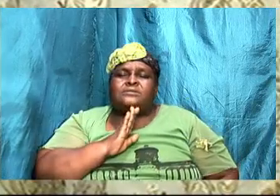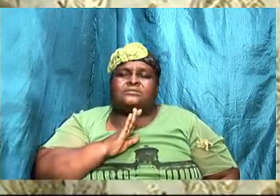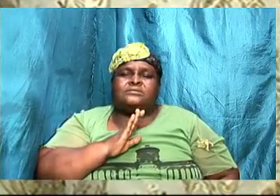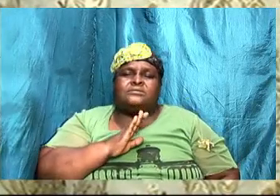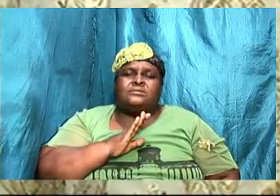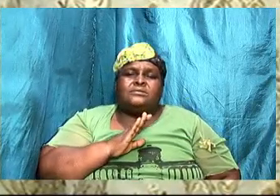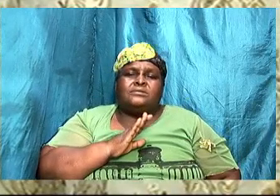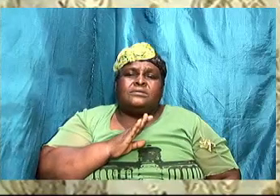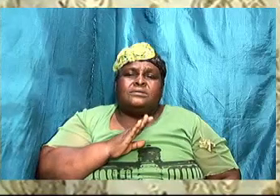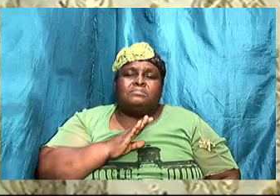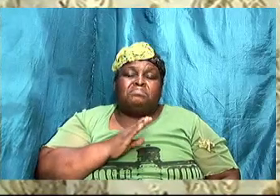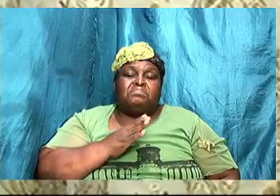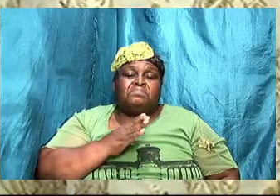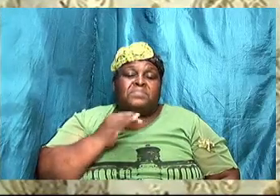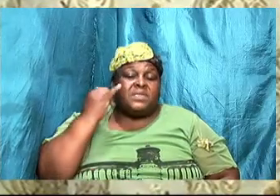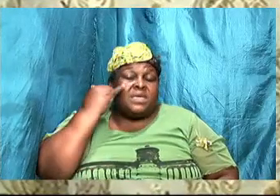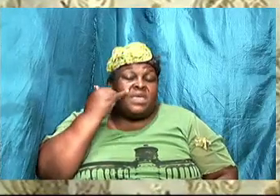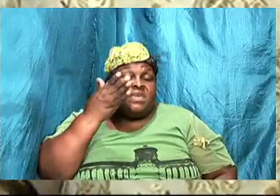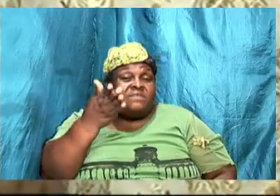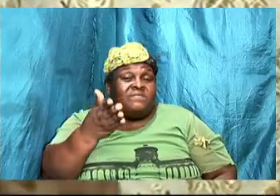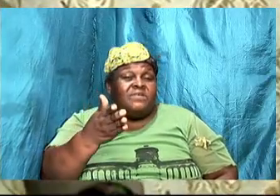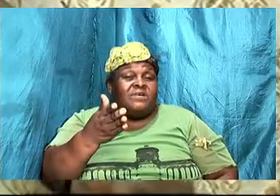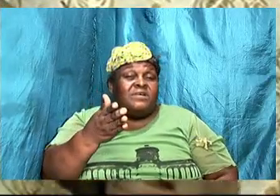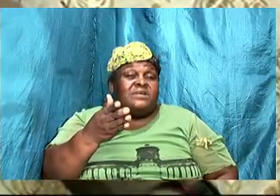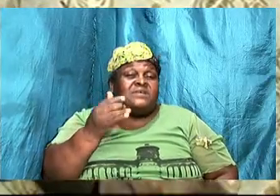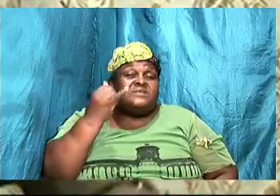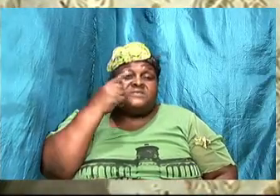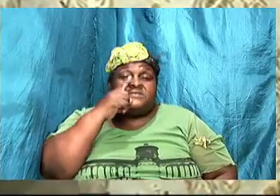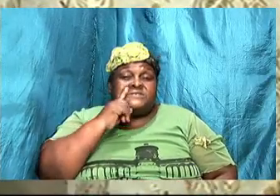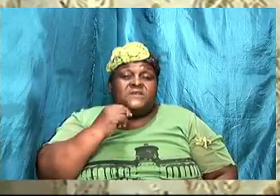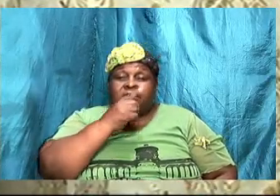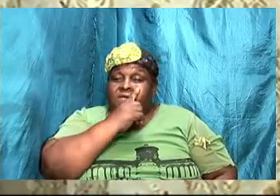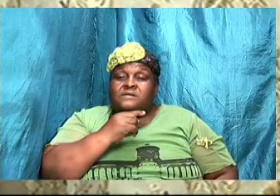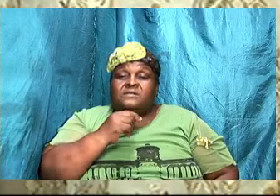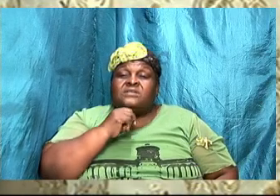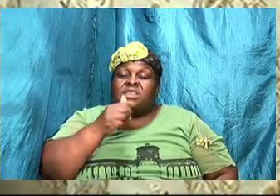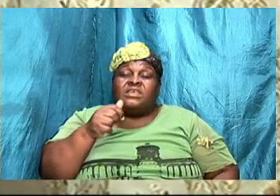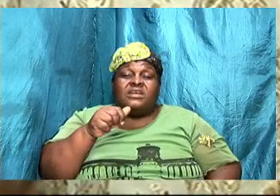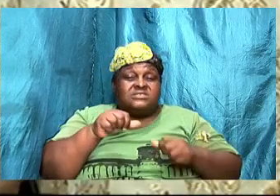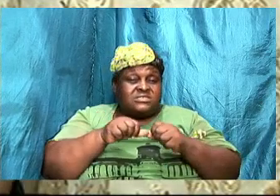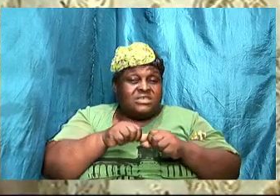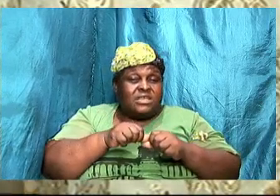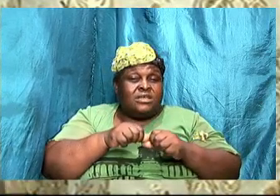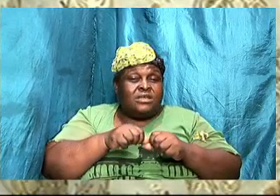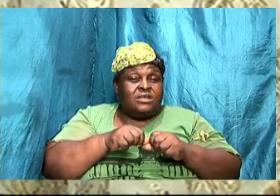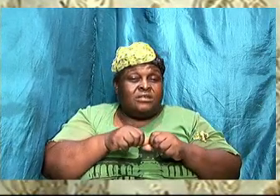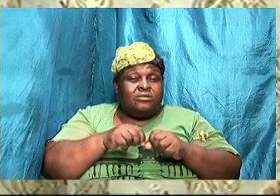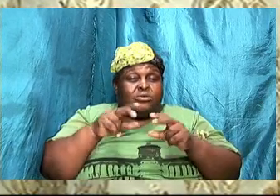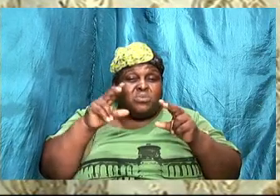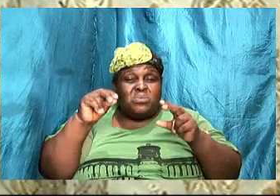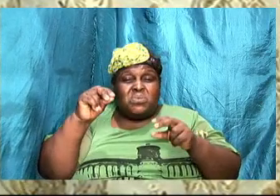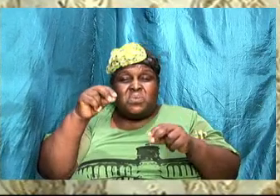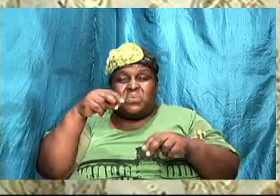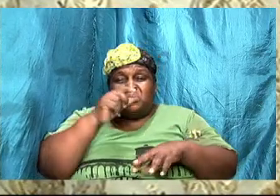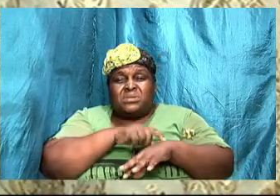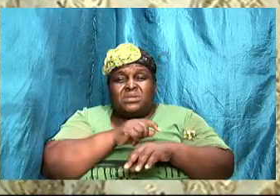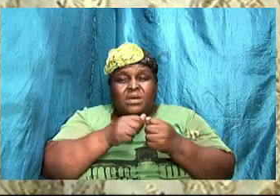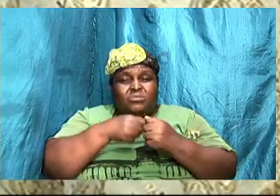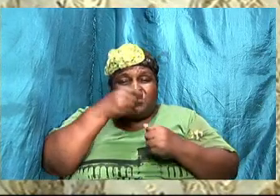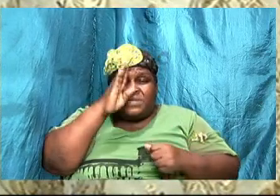and if they are single and they're not spending the time with God and you're married to that person